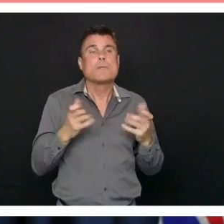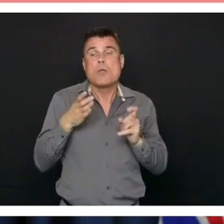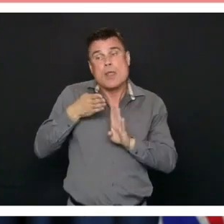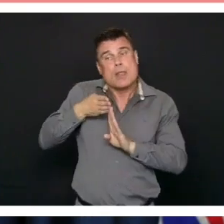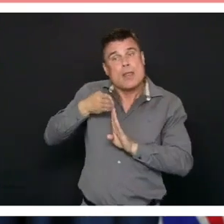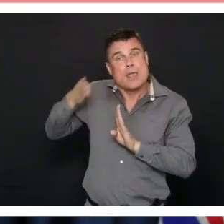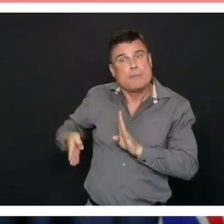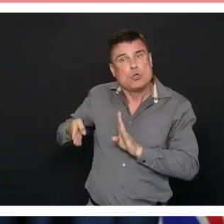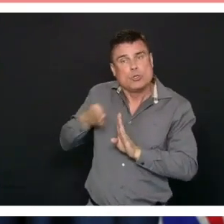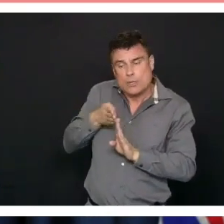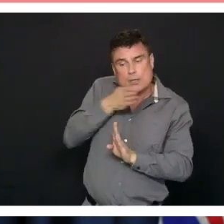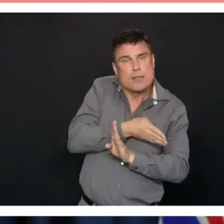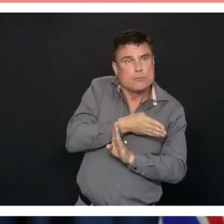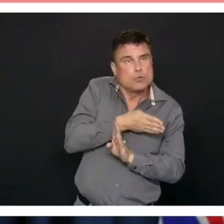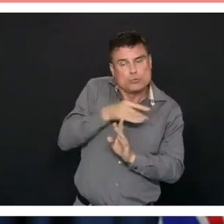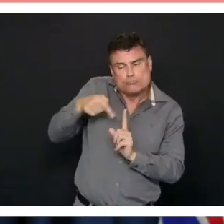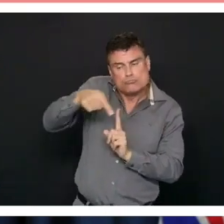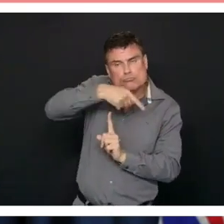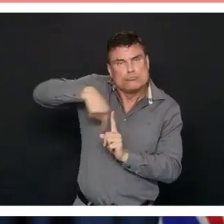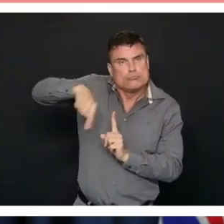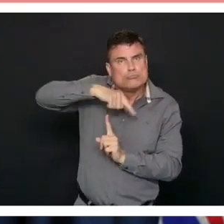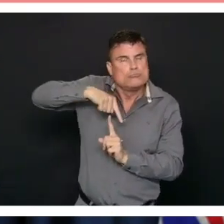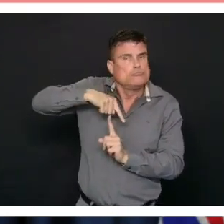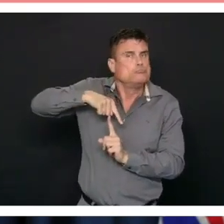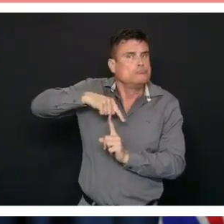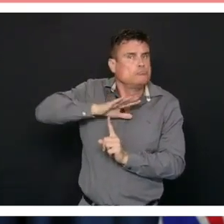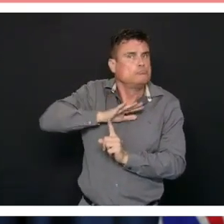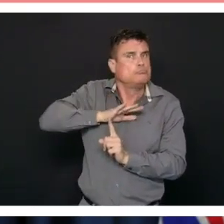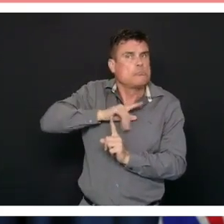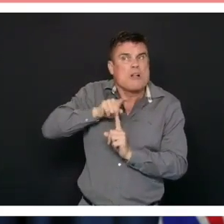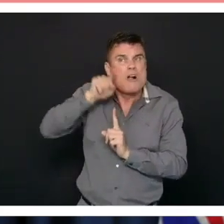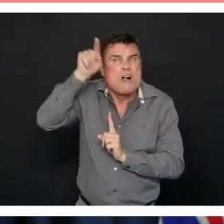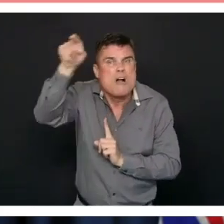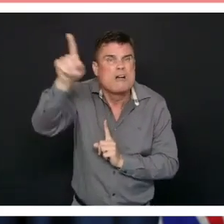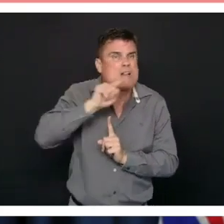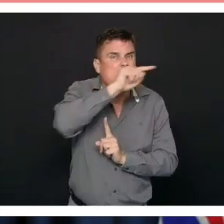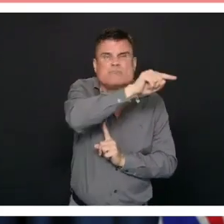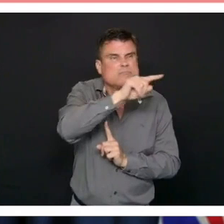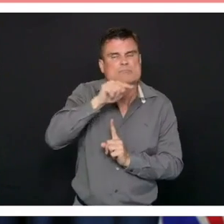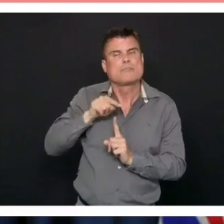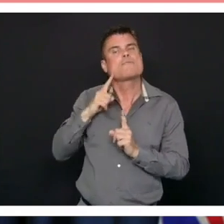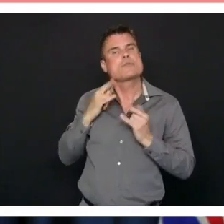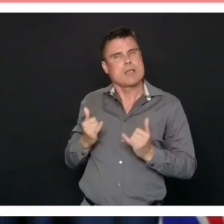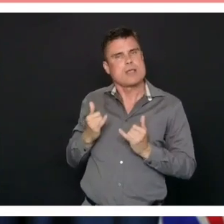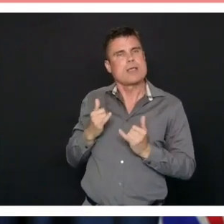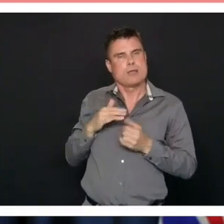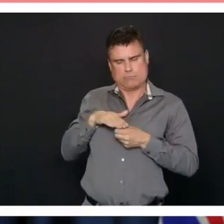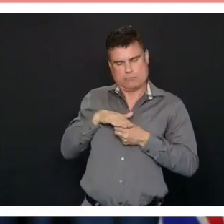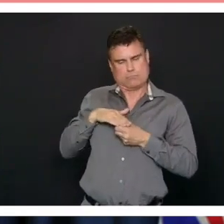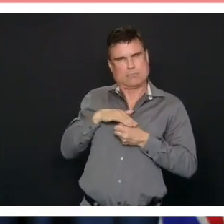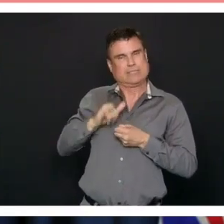people from the Maritimes or any other part of Canada. But for now it would be better if you stayed home.